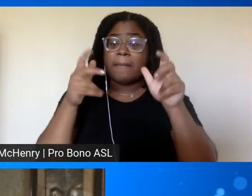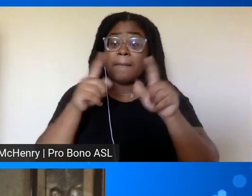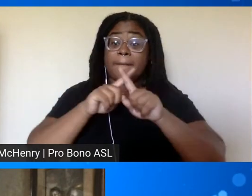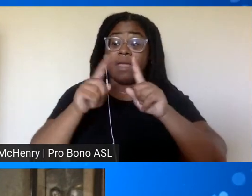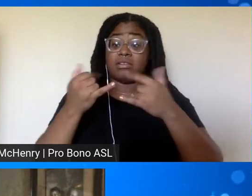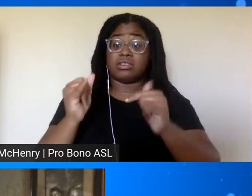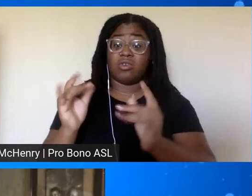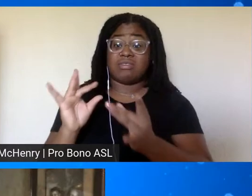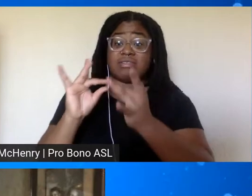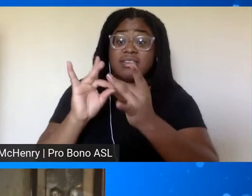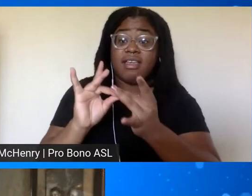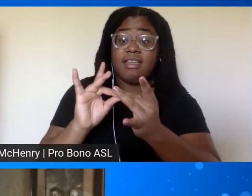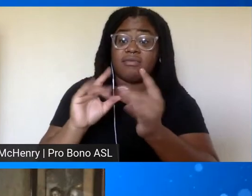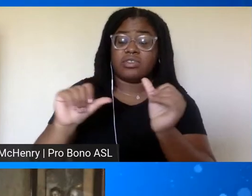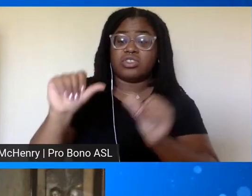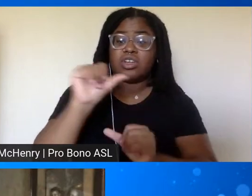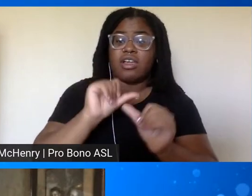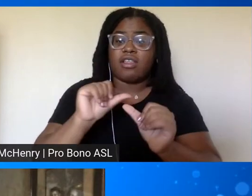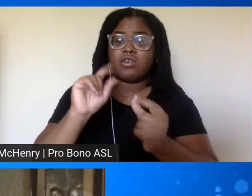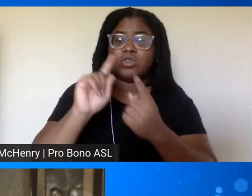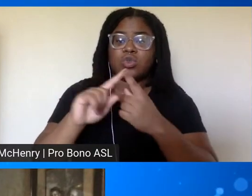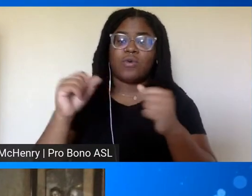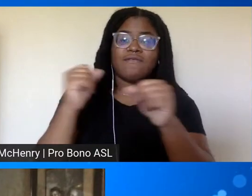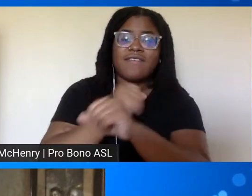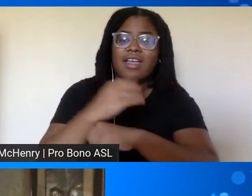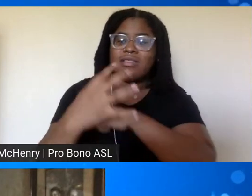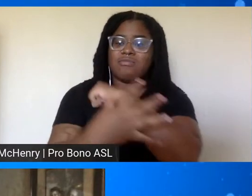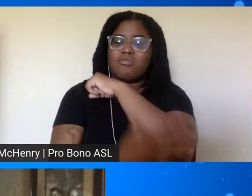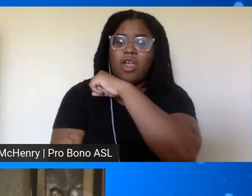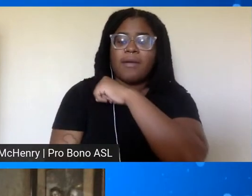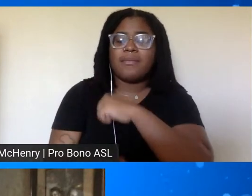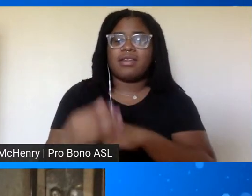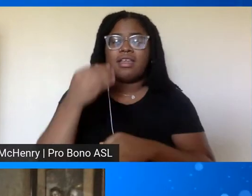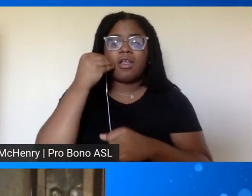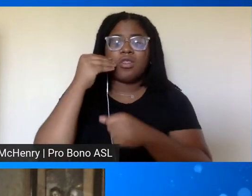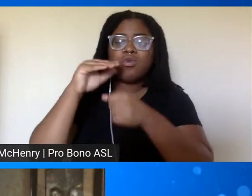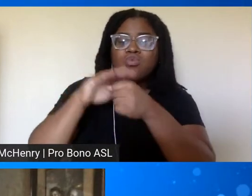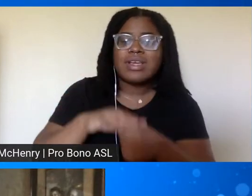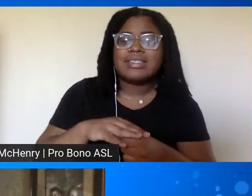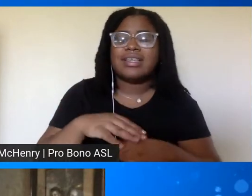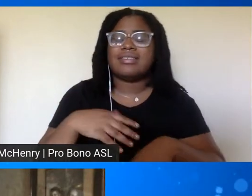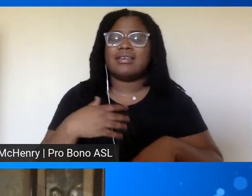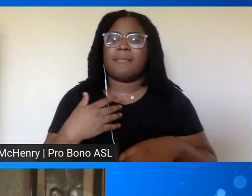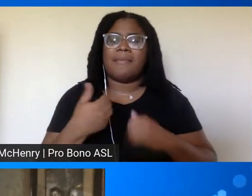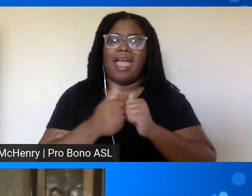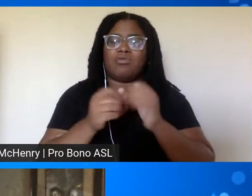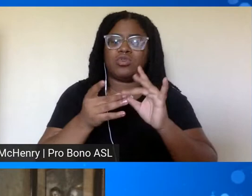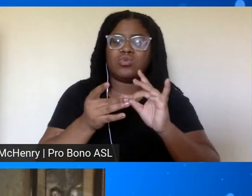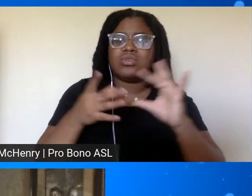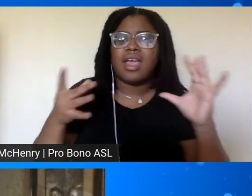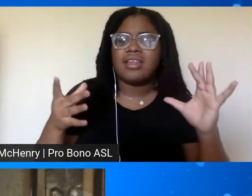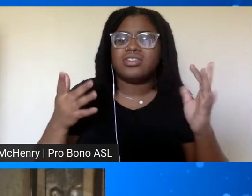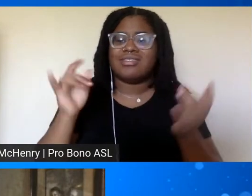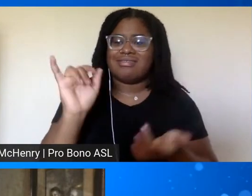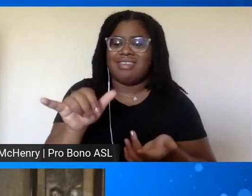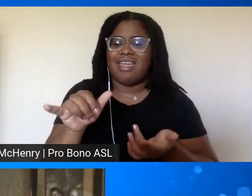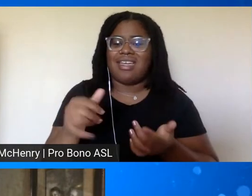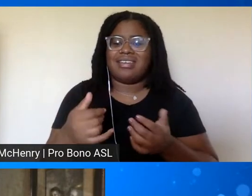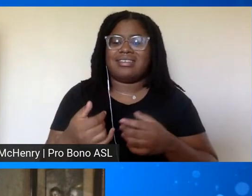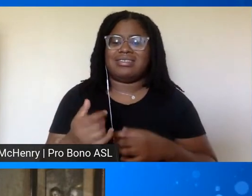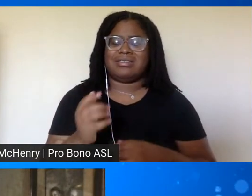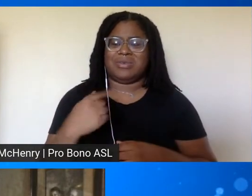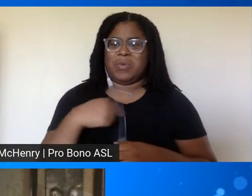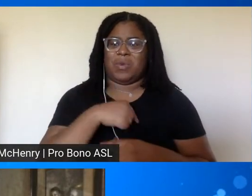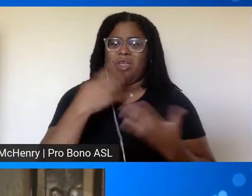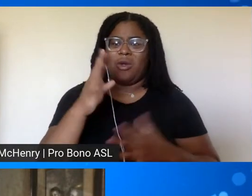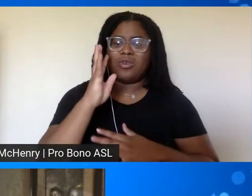other to fight you know the poverty the racism we almost need to detach and say okay we created a generation before